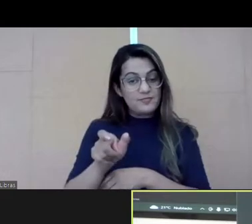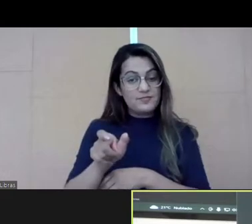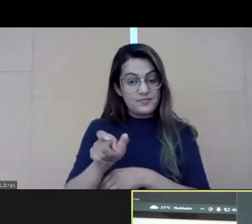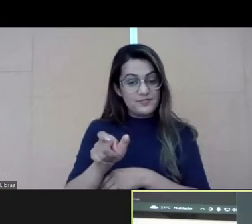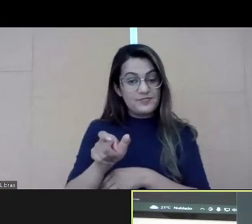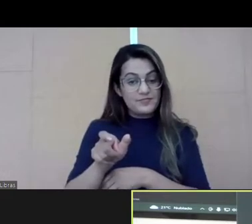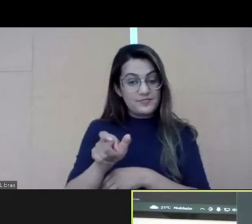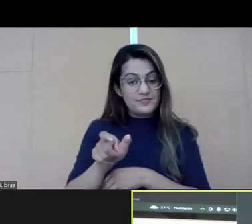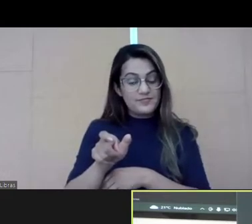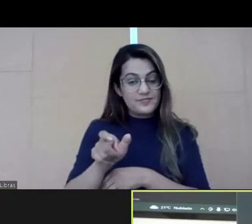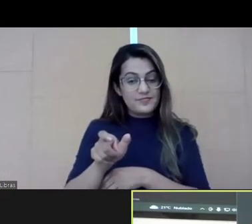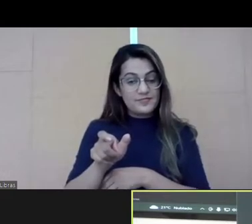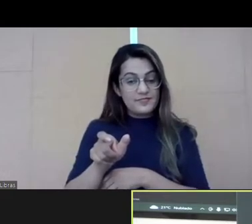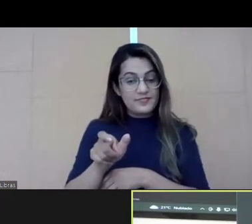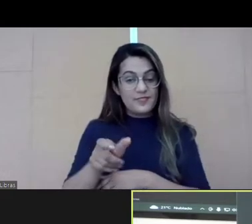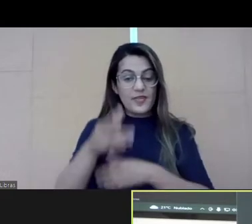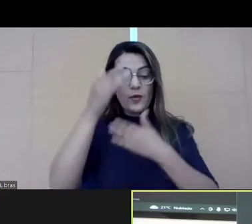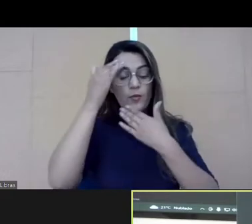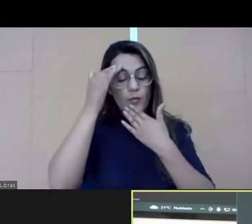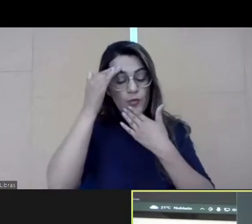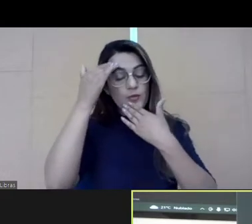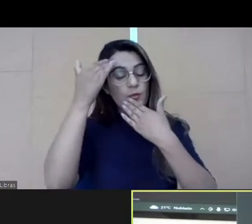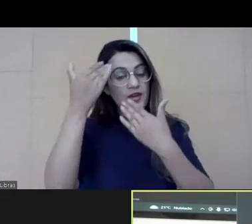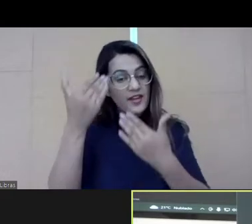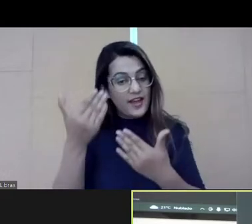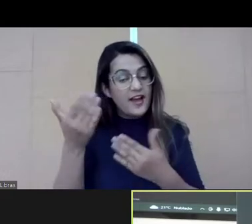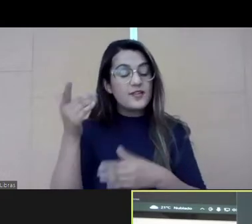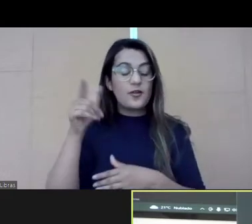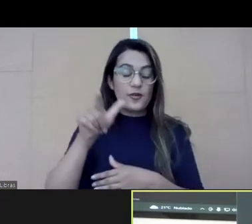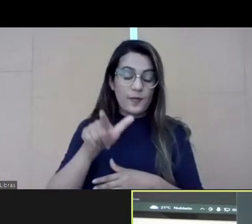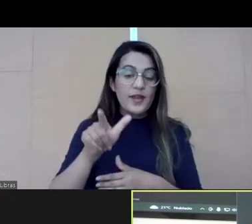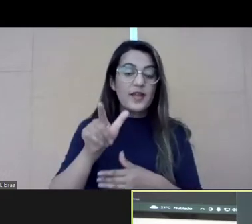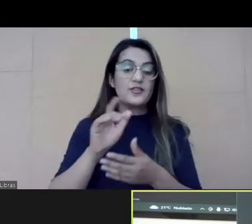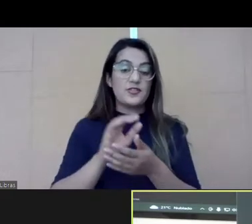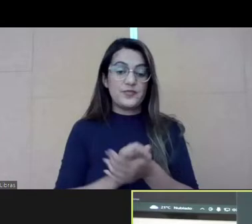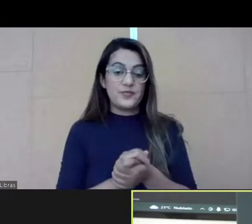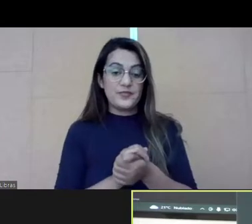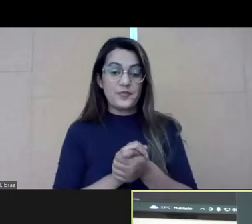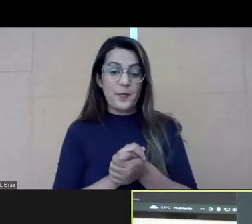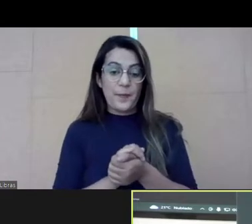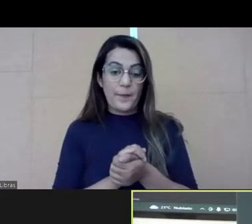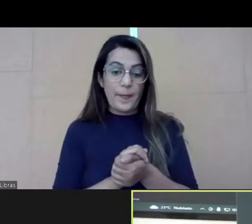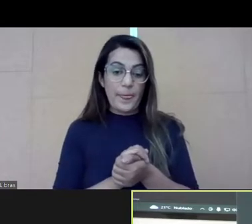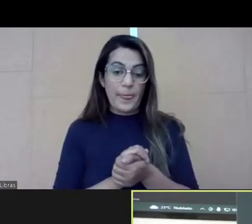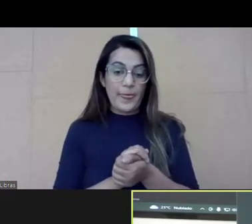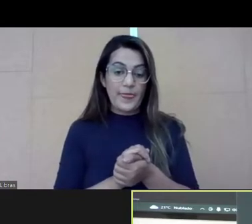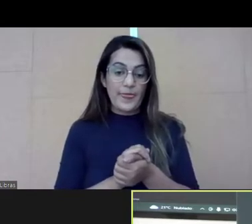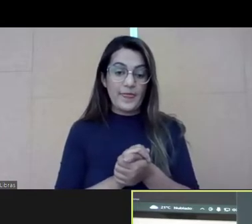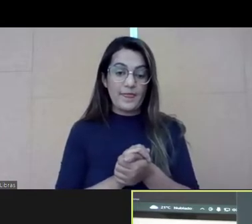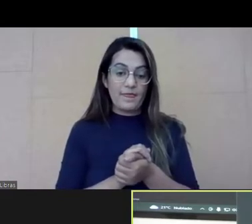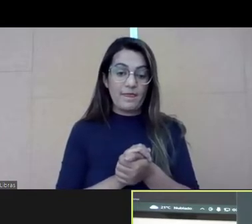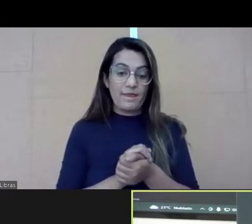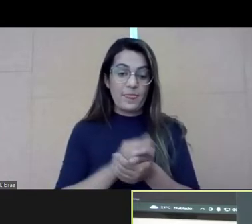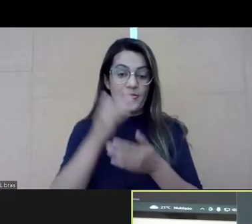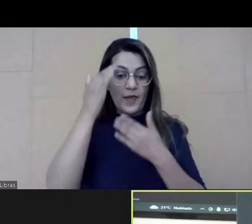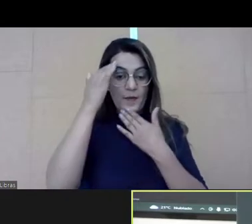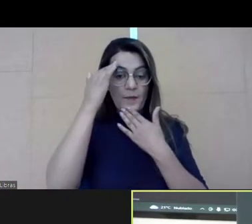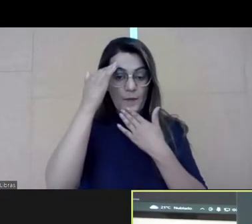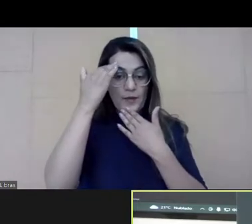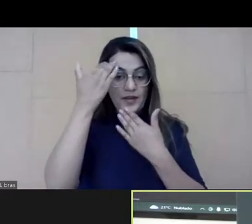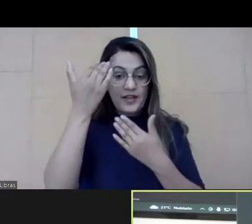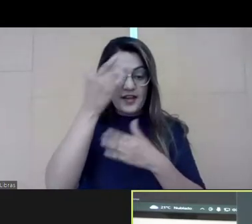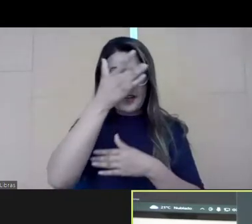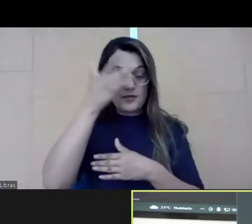thanks, Apolitico, for indicating Nadia's name for us. And now, I hand over